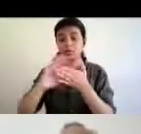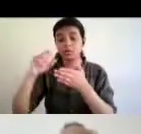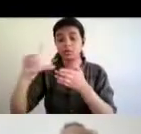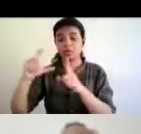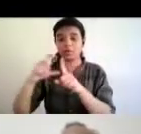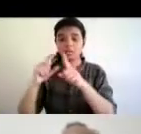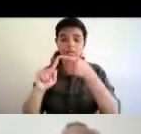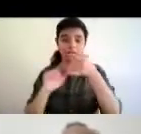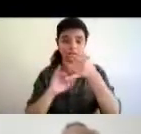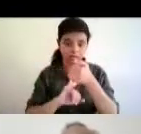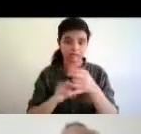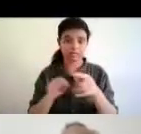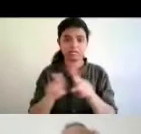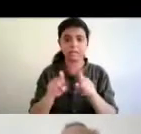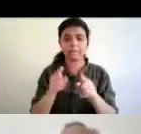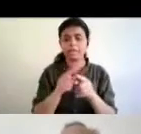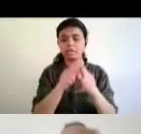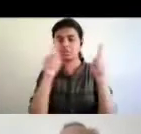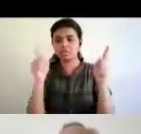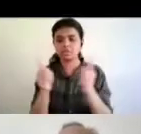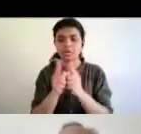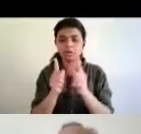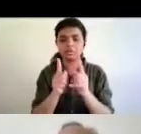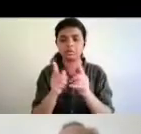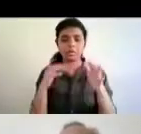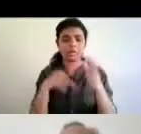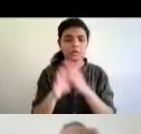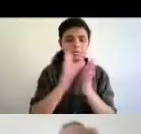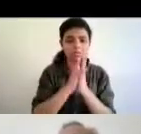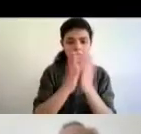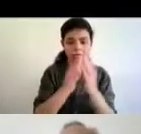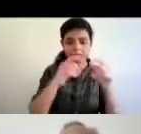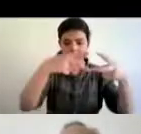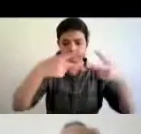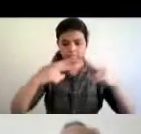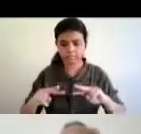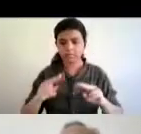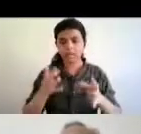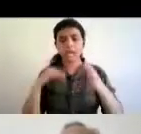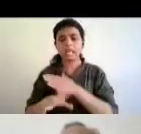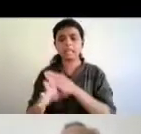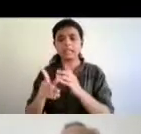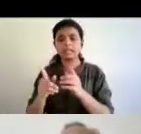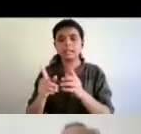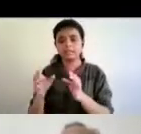abc in short and this consortium